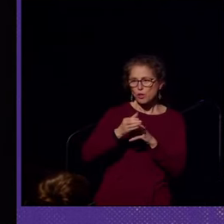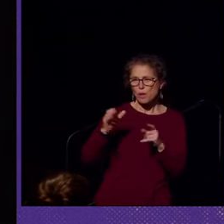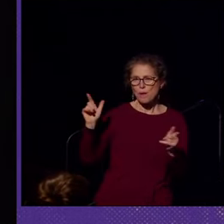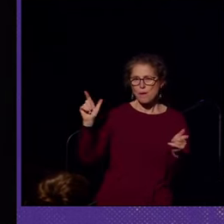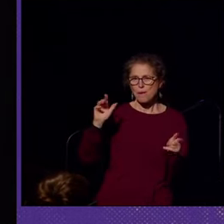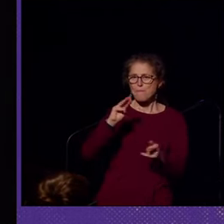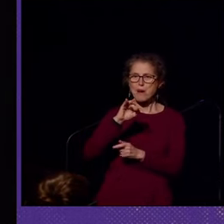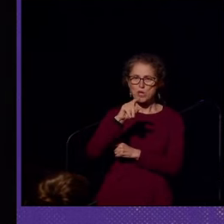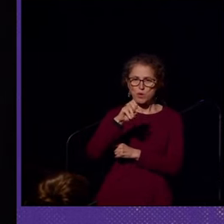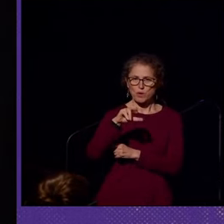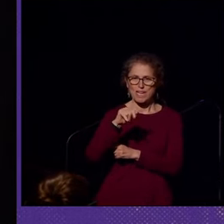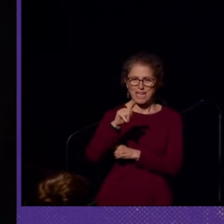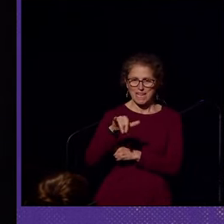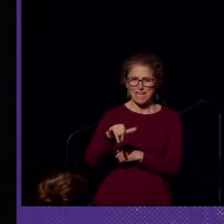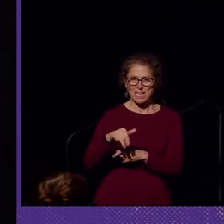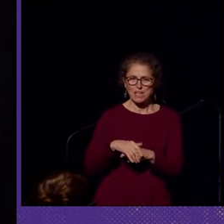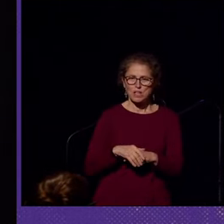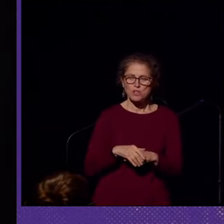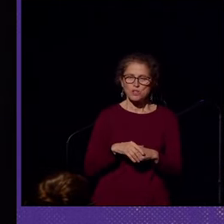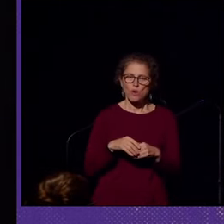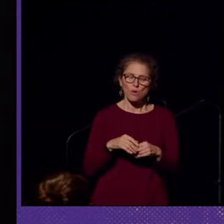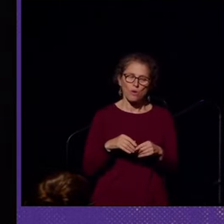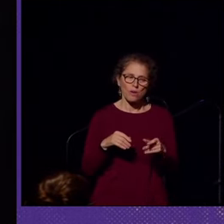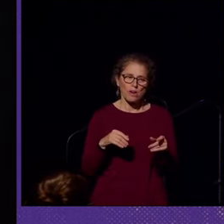histories and examples here and there.